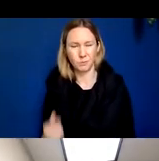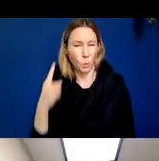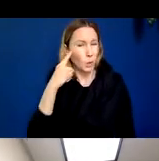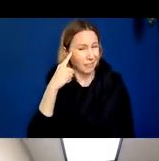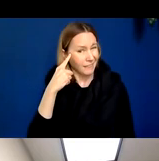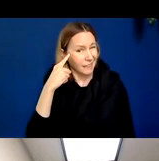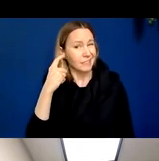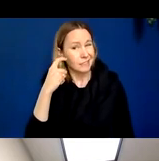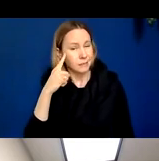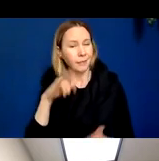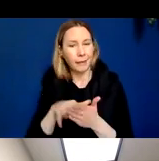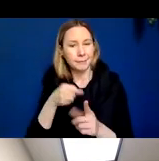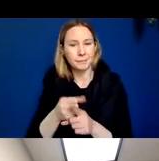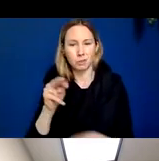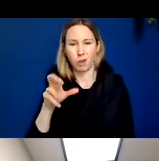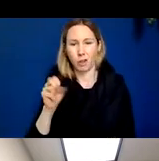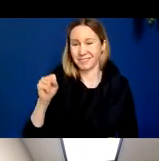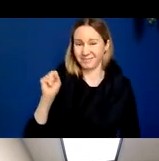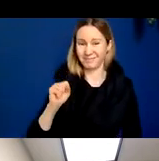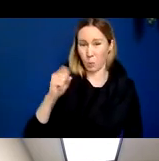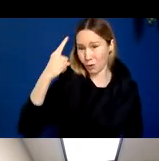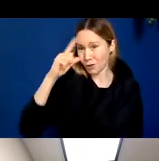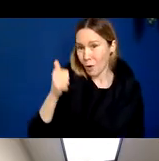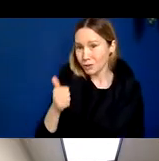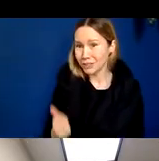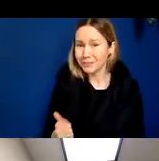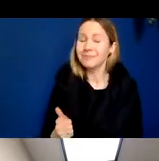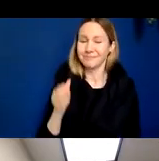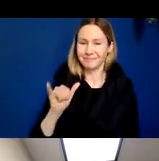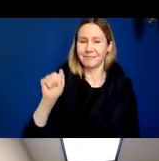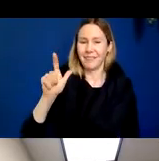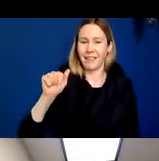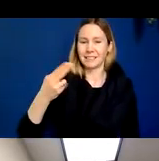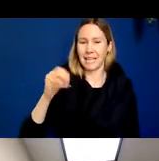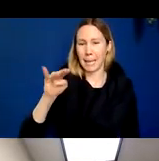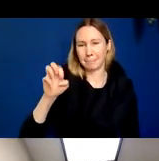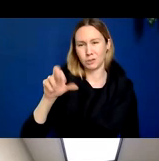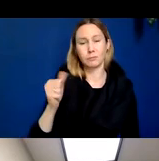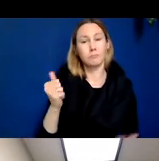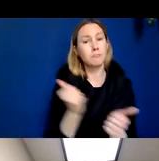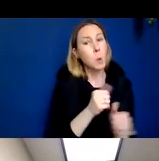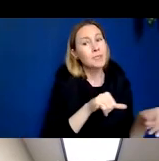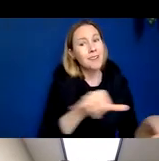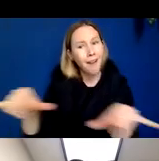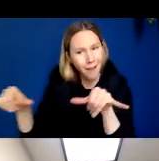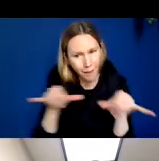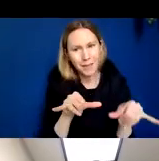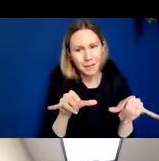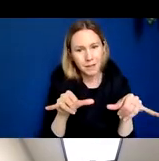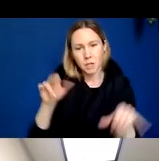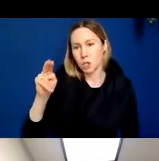And this is where Alzheimer's disease lives. So Alzheimer's disease is the most common neurodegenerative disease of the brain.